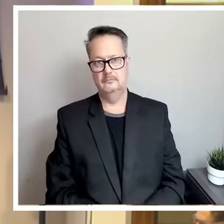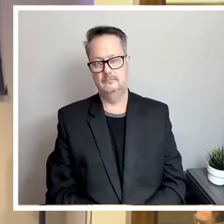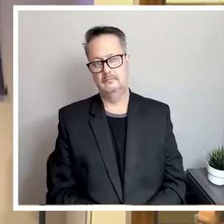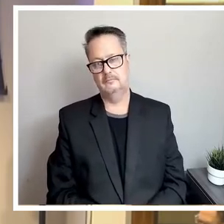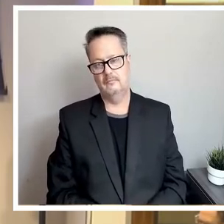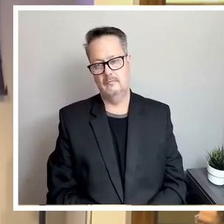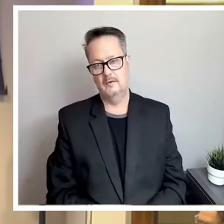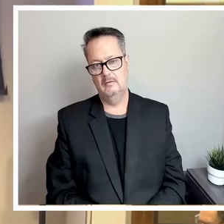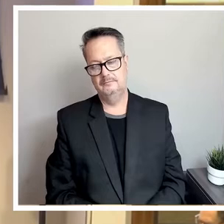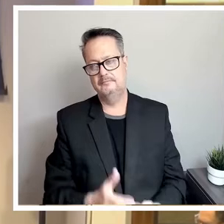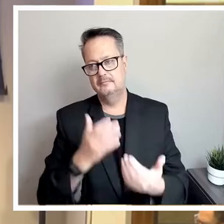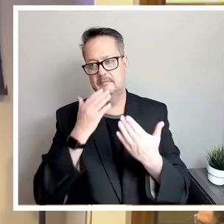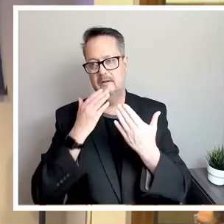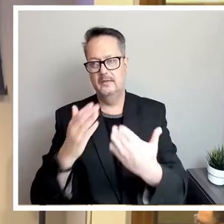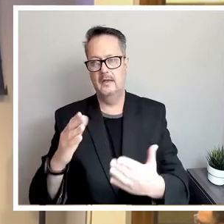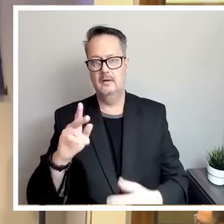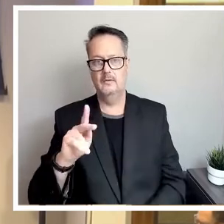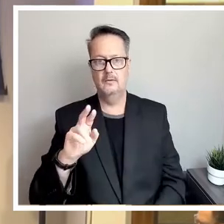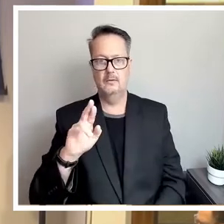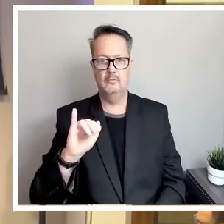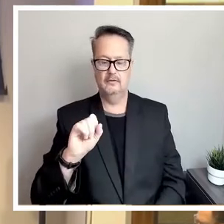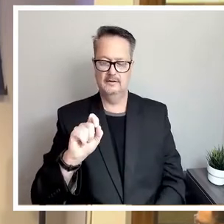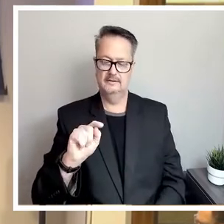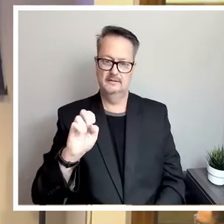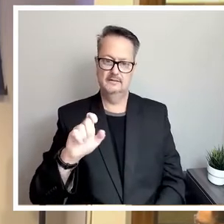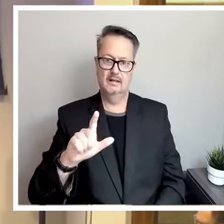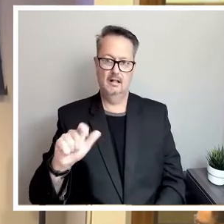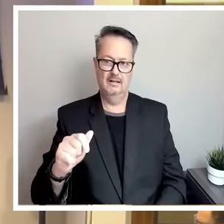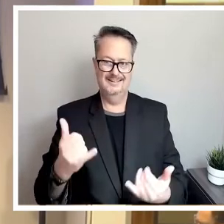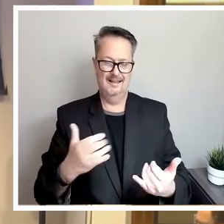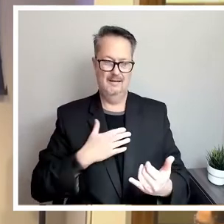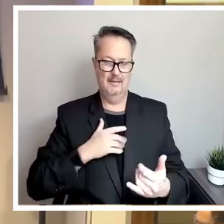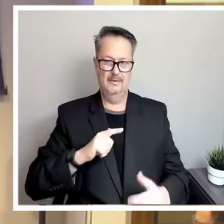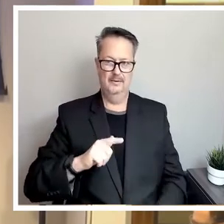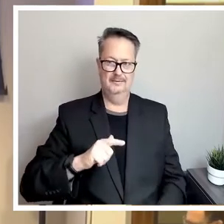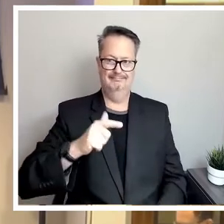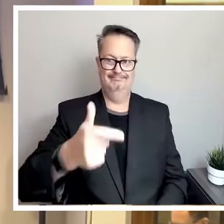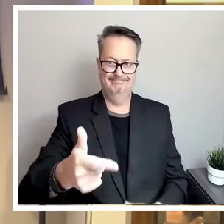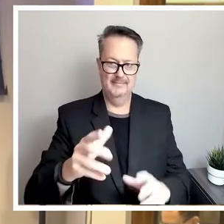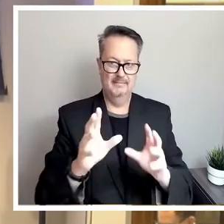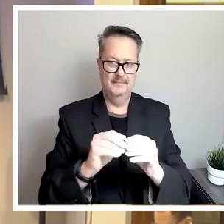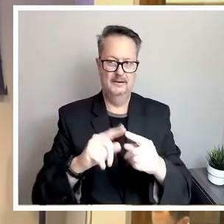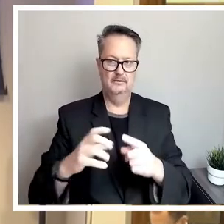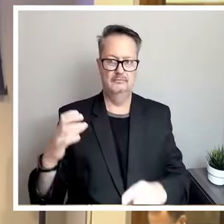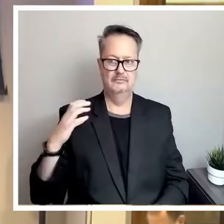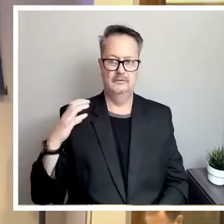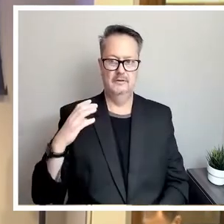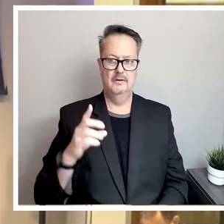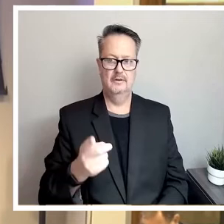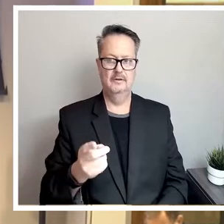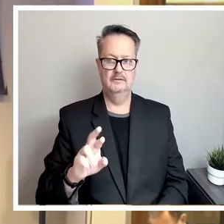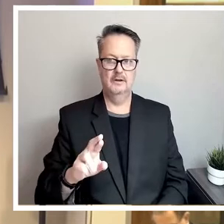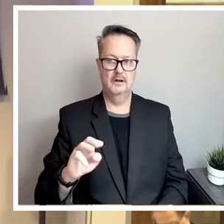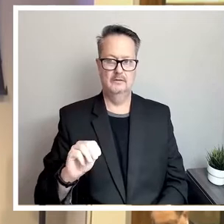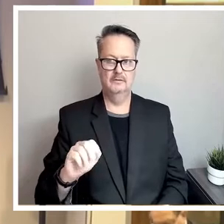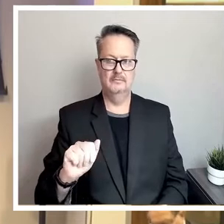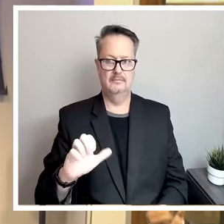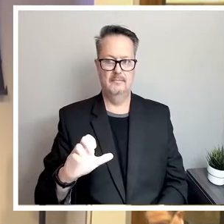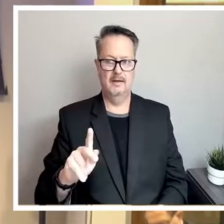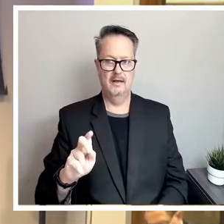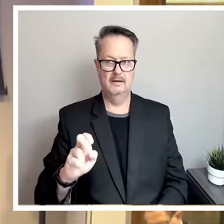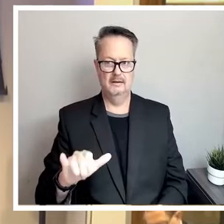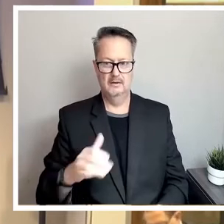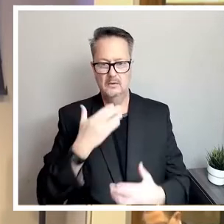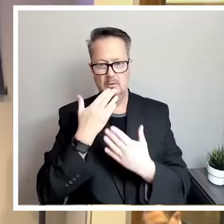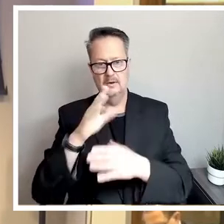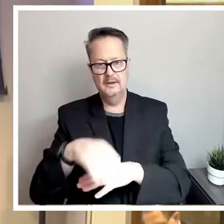Thank you, Cristela. I would like to now hand the meeting back over to Chair Dr. Mackey. Good evening. My name